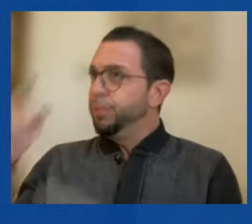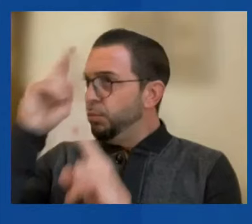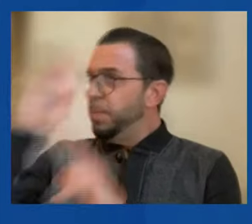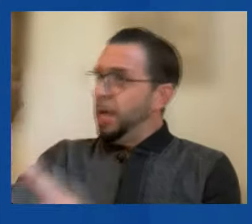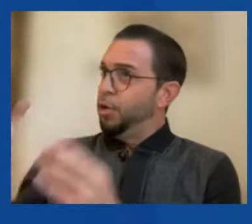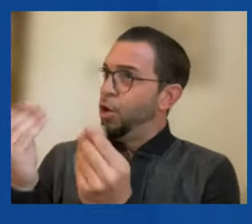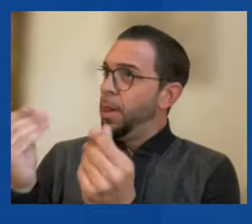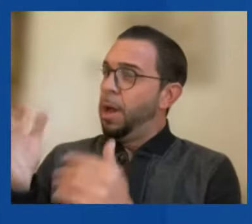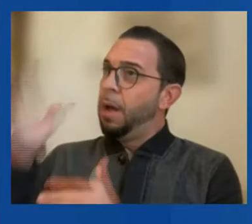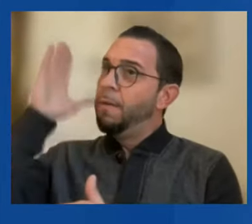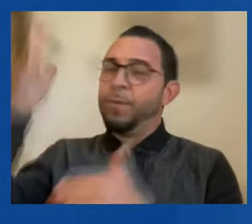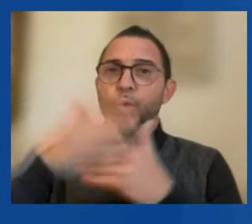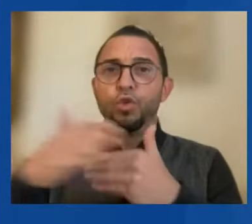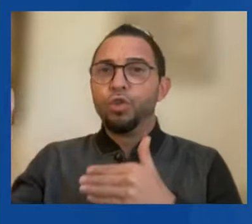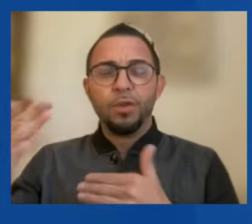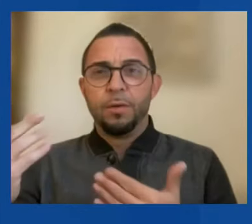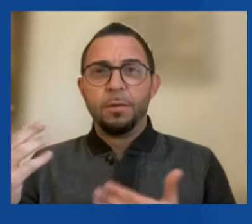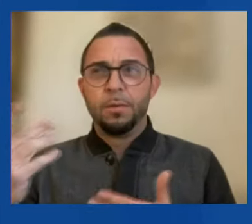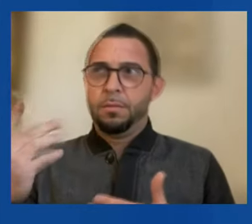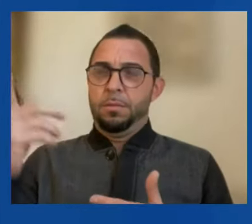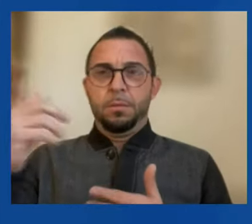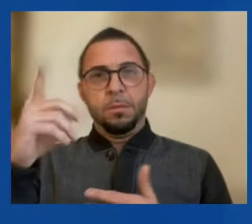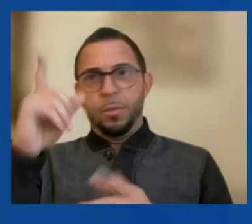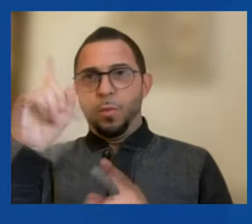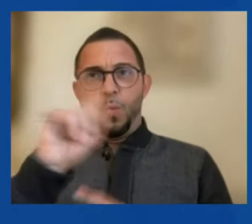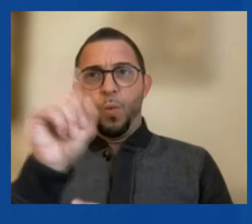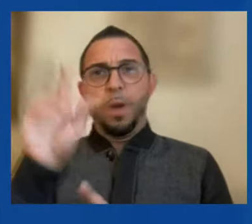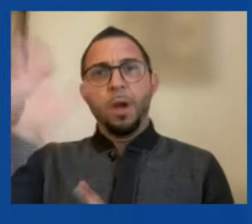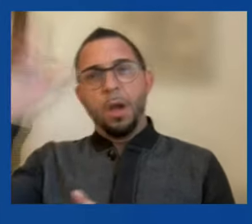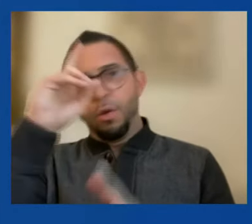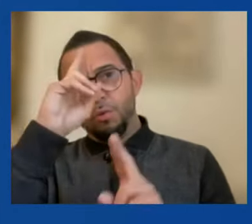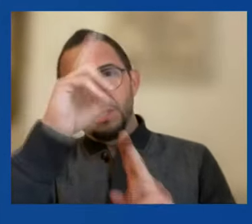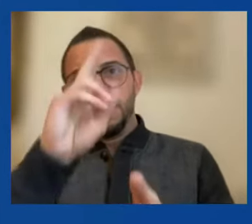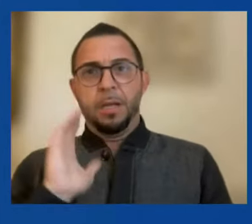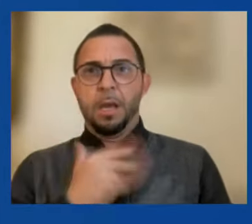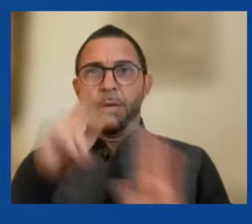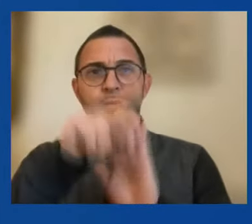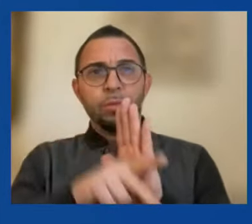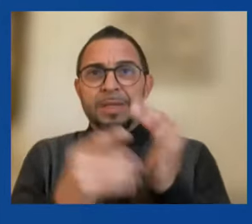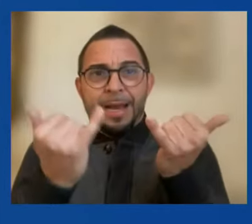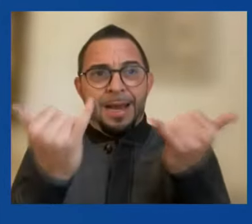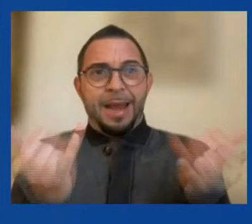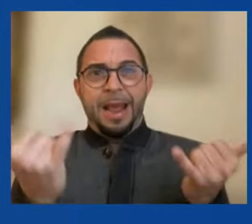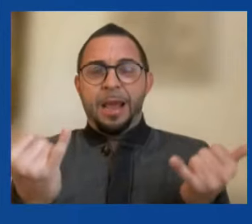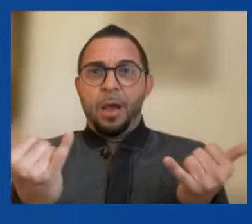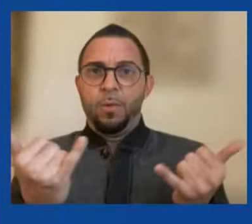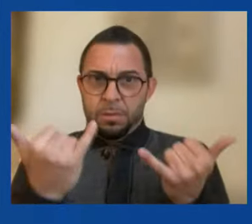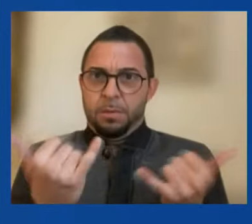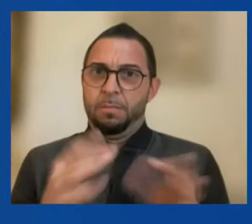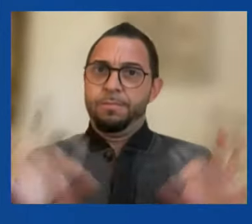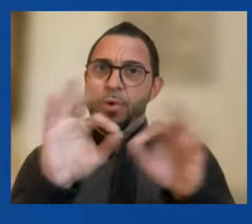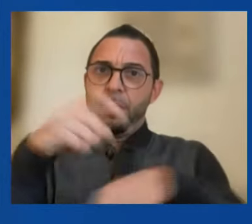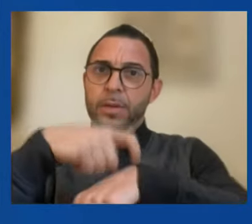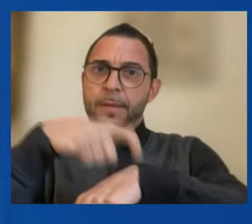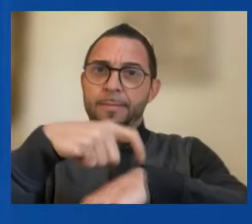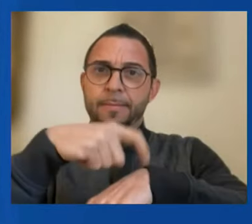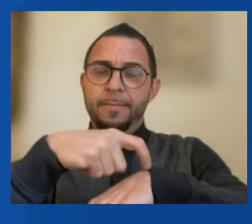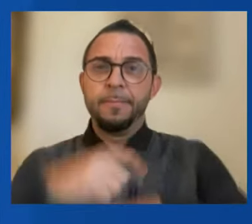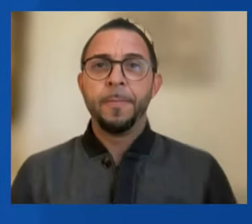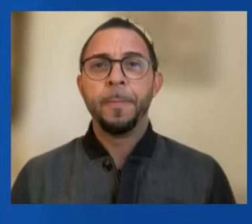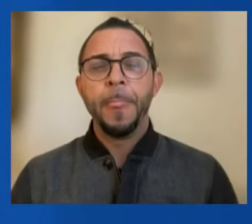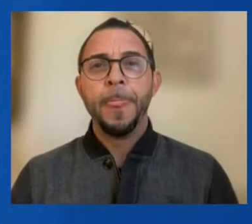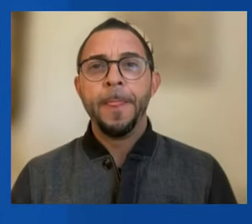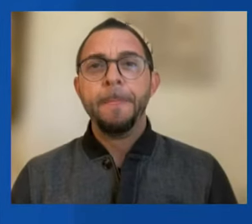if it does not respect these principles now when it counts. China has